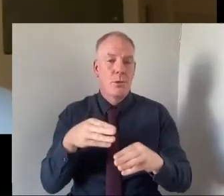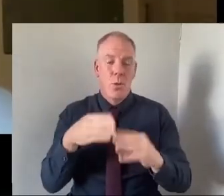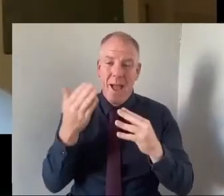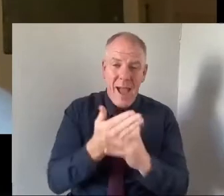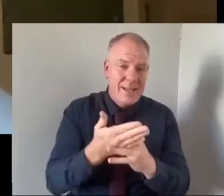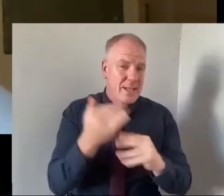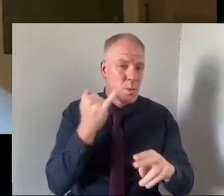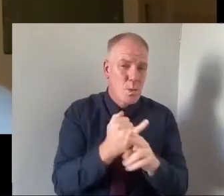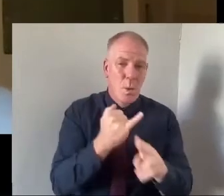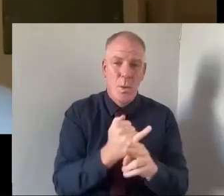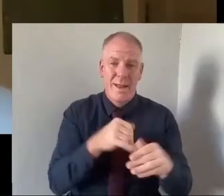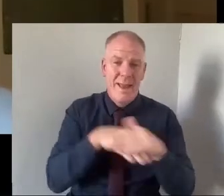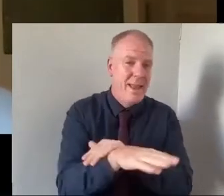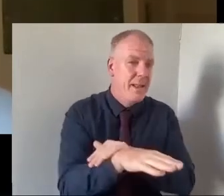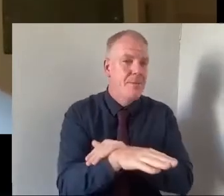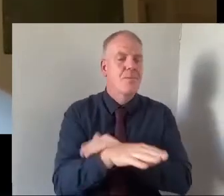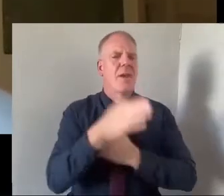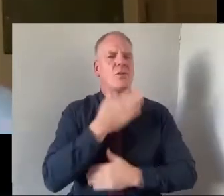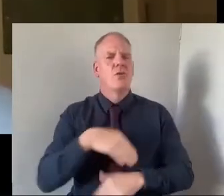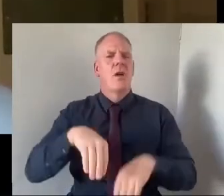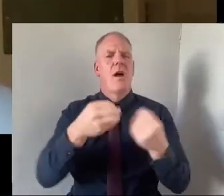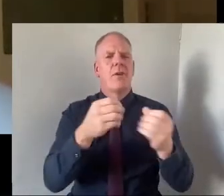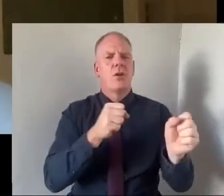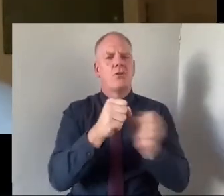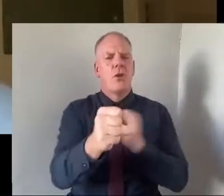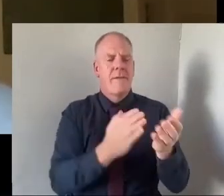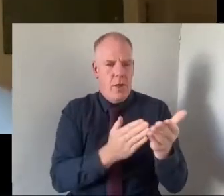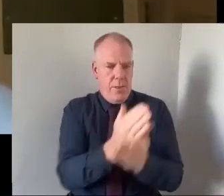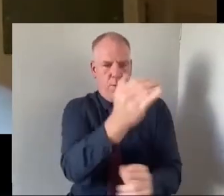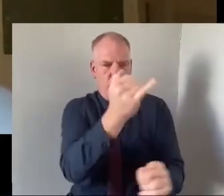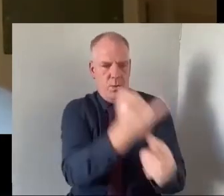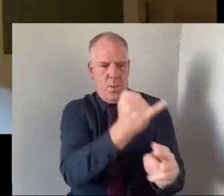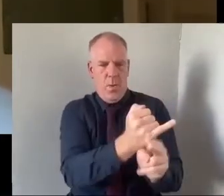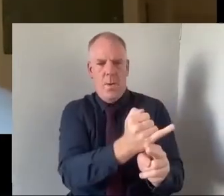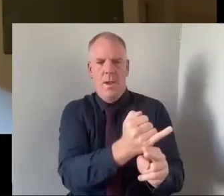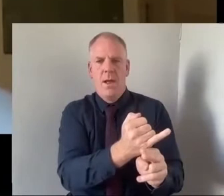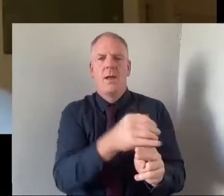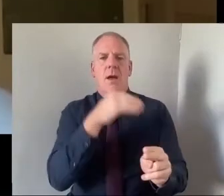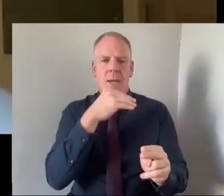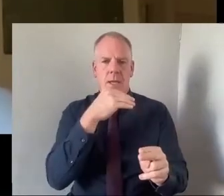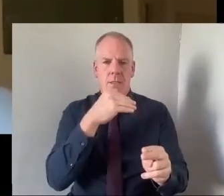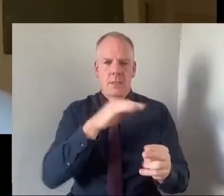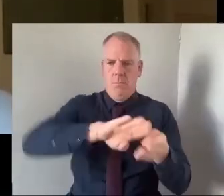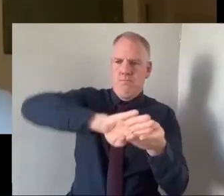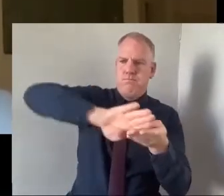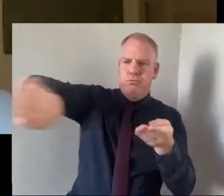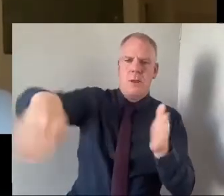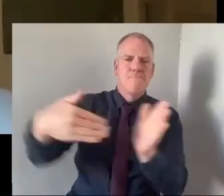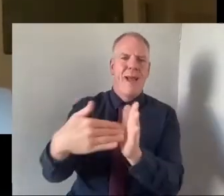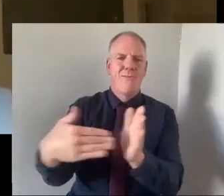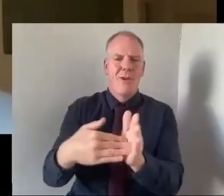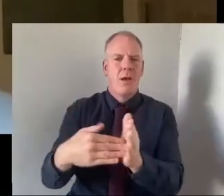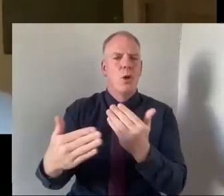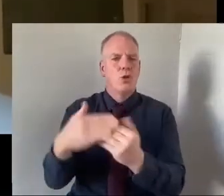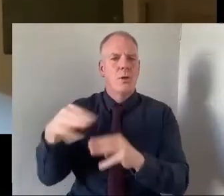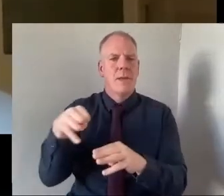school and so if we're just offering the services within a school setting then we're already putting a barrier to those young people